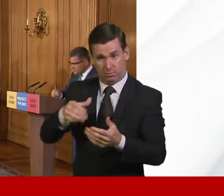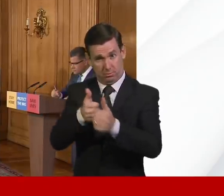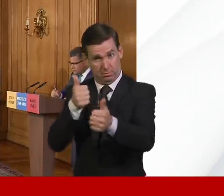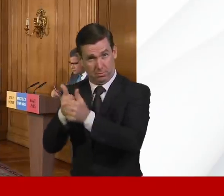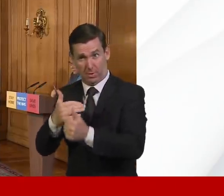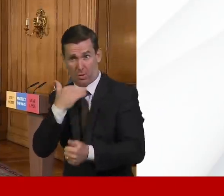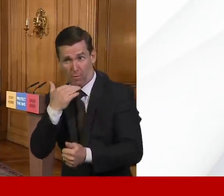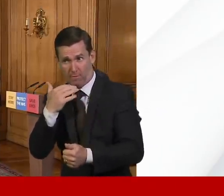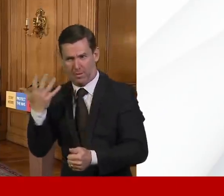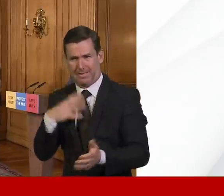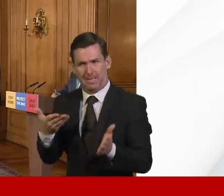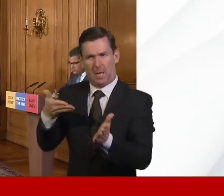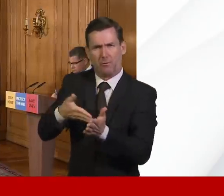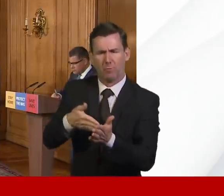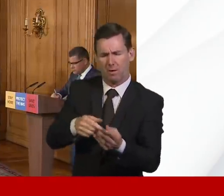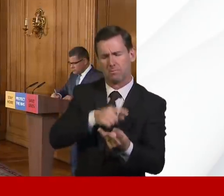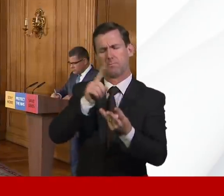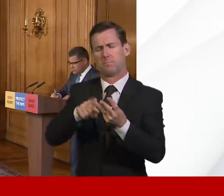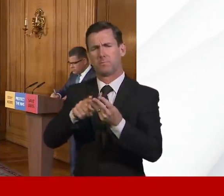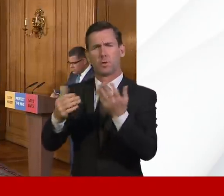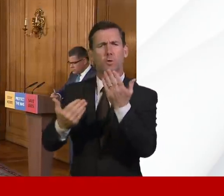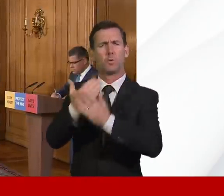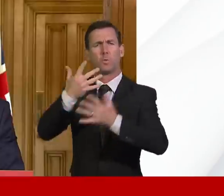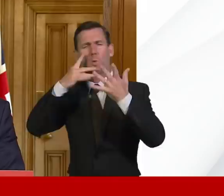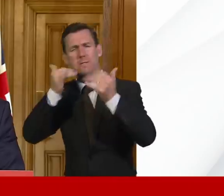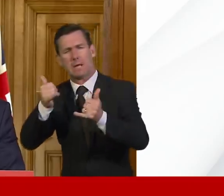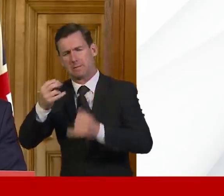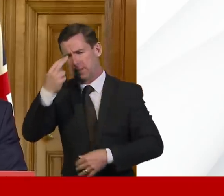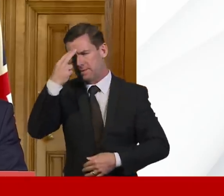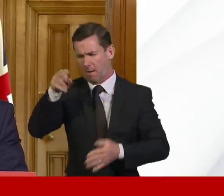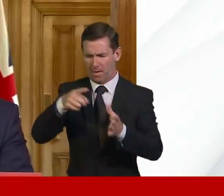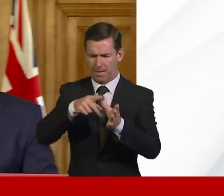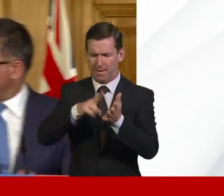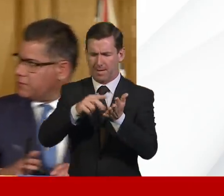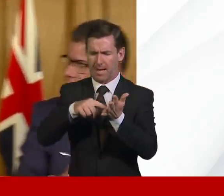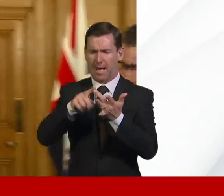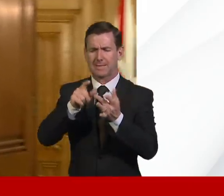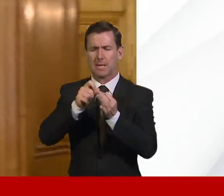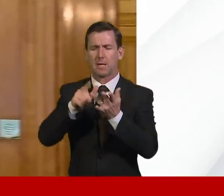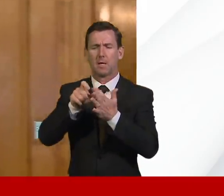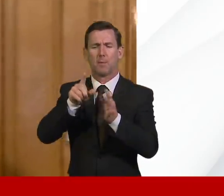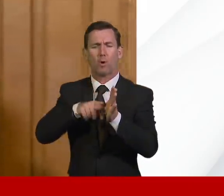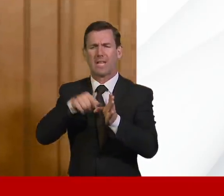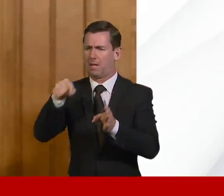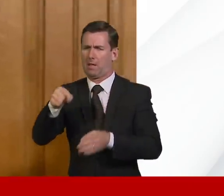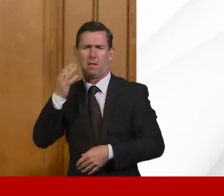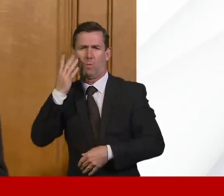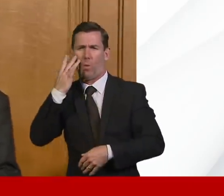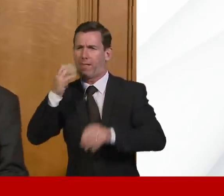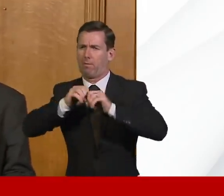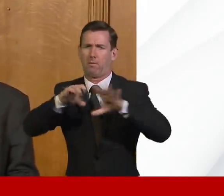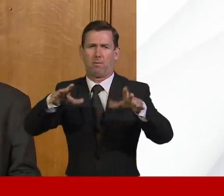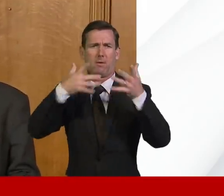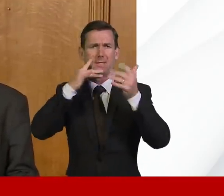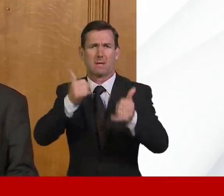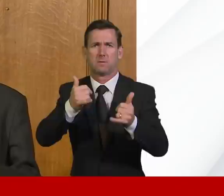.5 million antibody tests be used in this country? Great. So you want to go first? So again, on personal protective